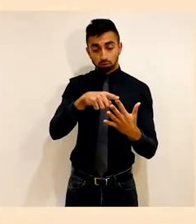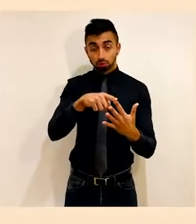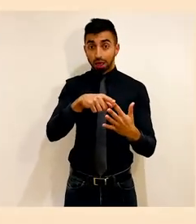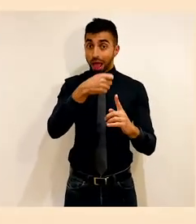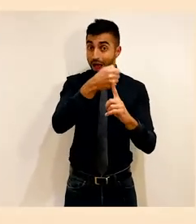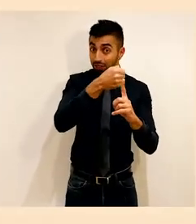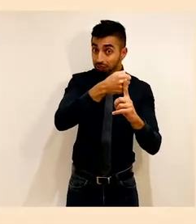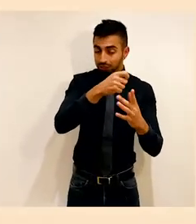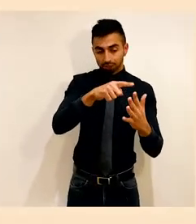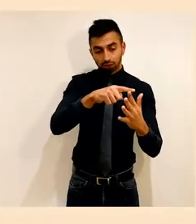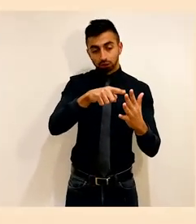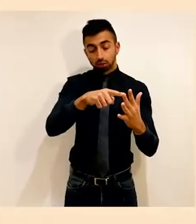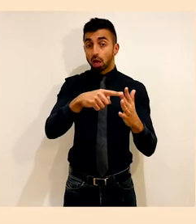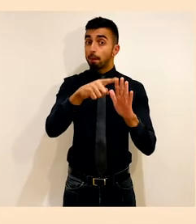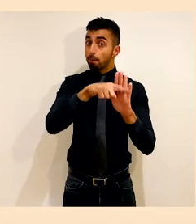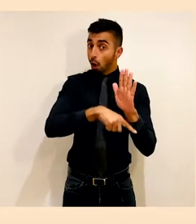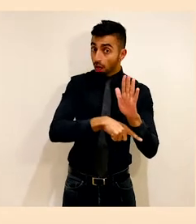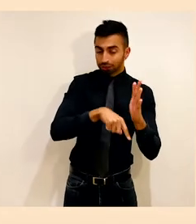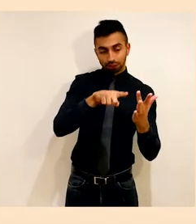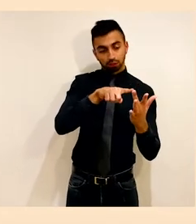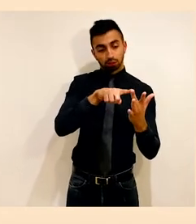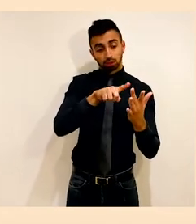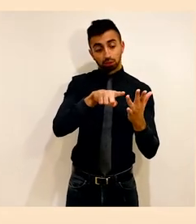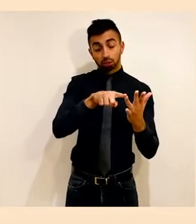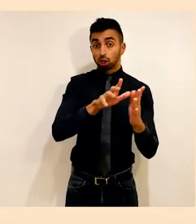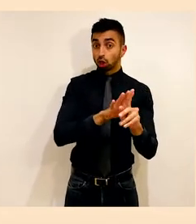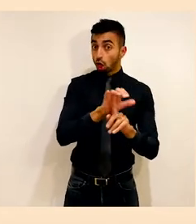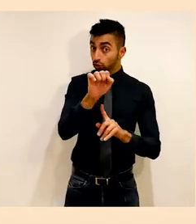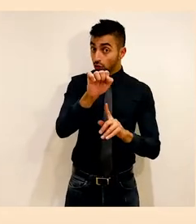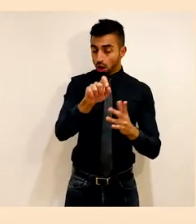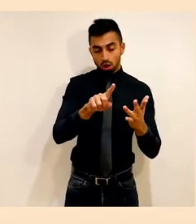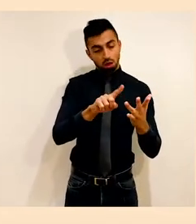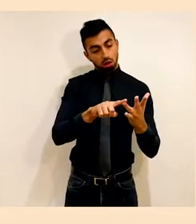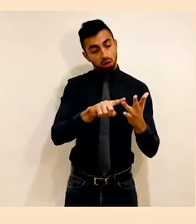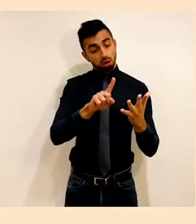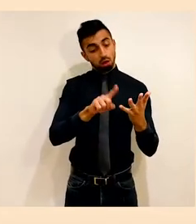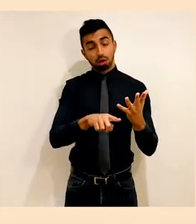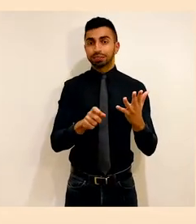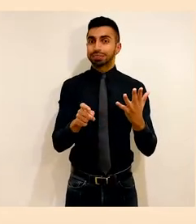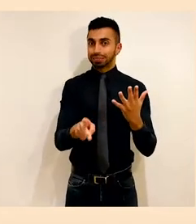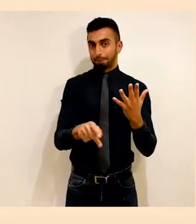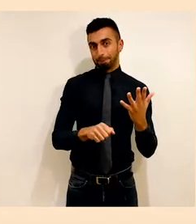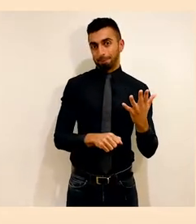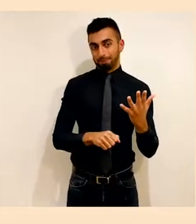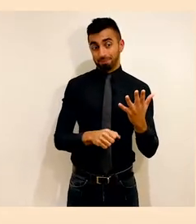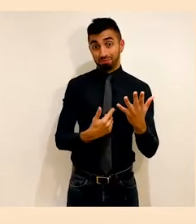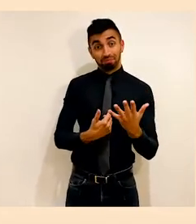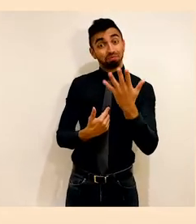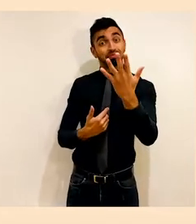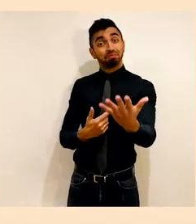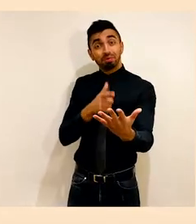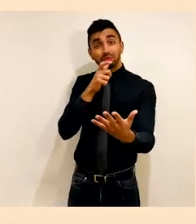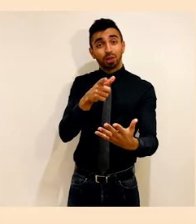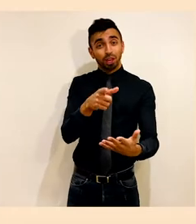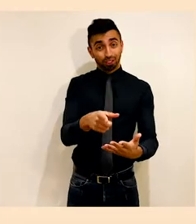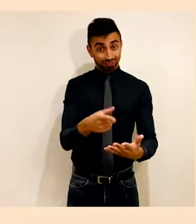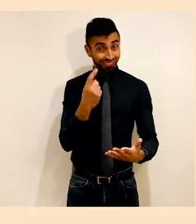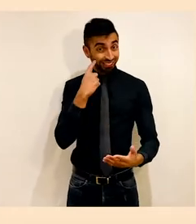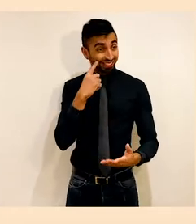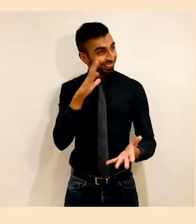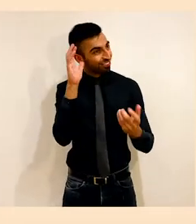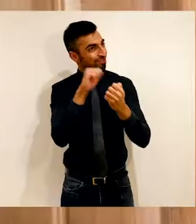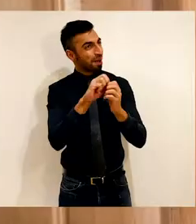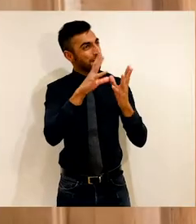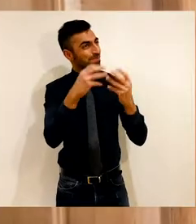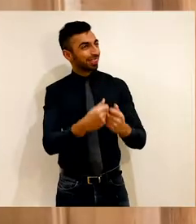advocacy, policy, culture and system. Not very